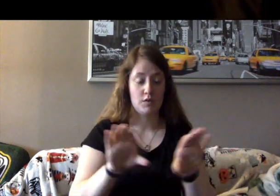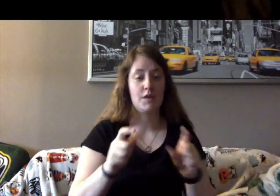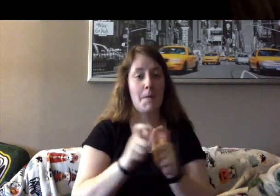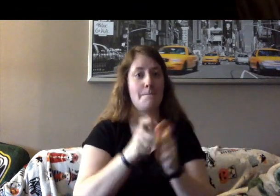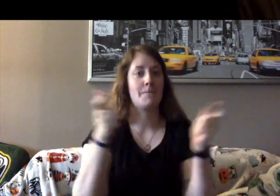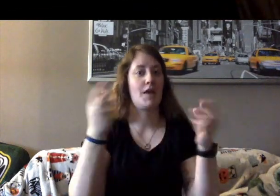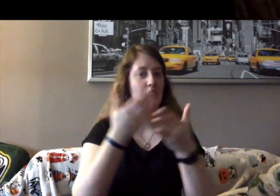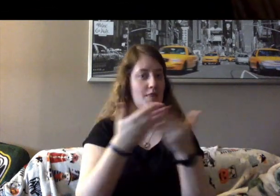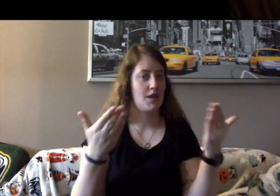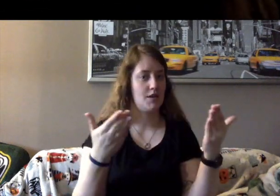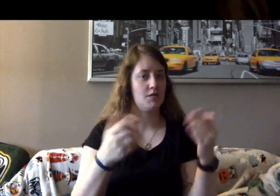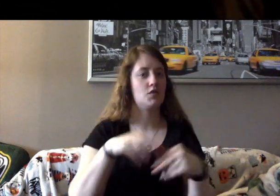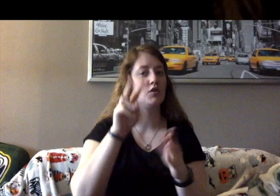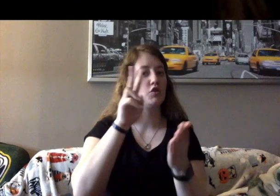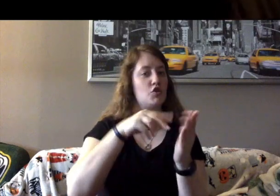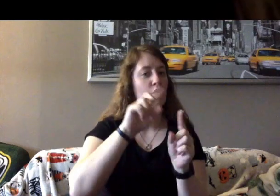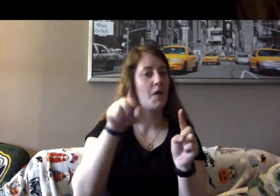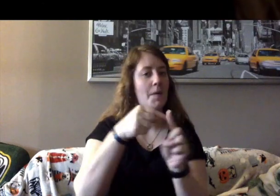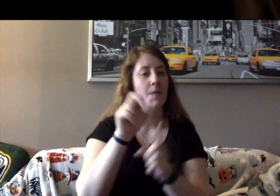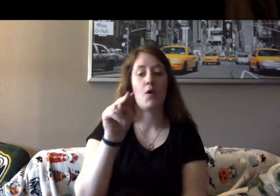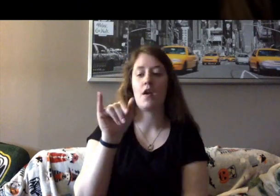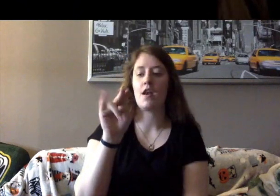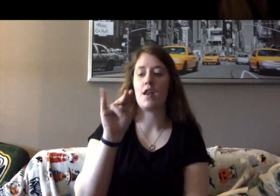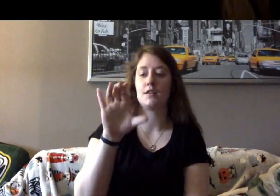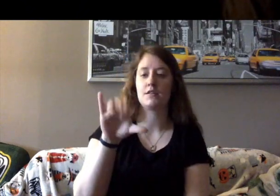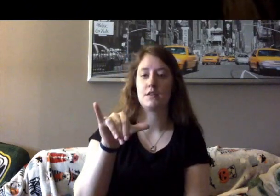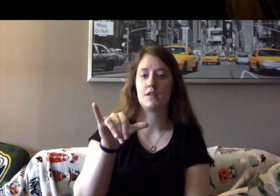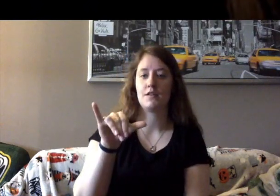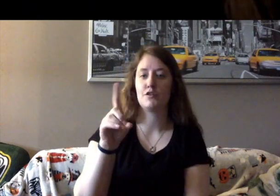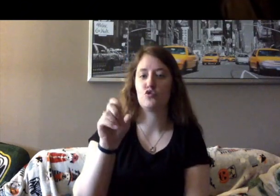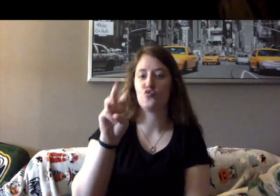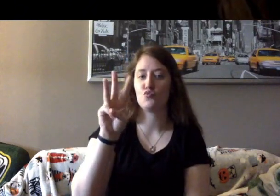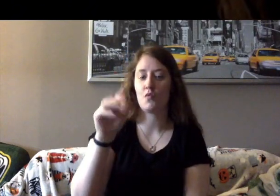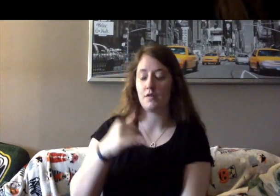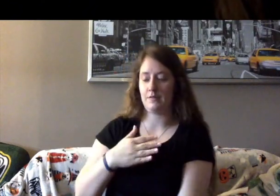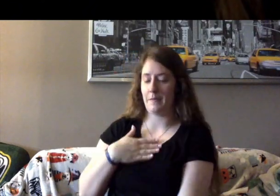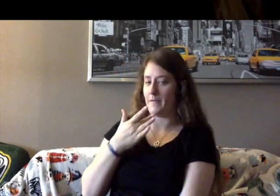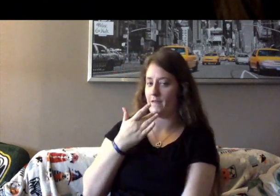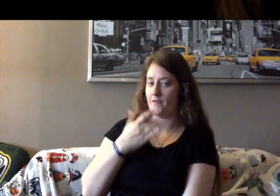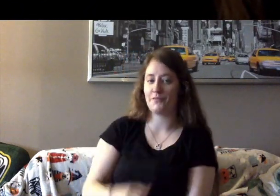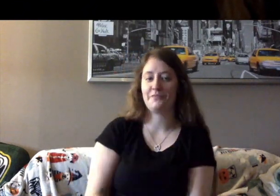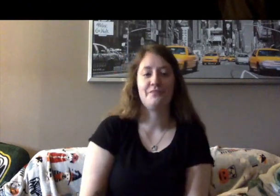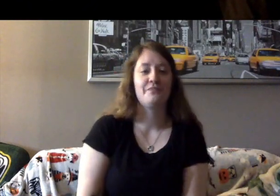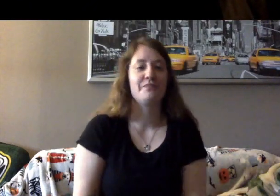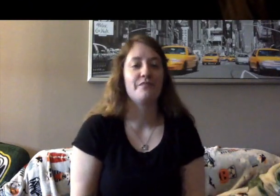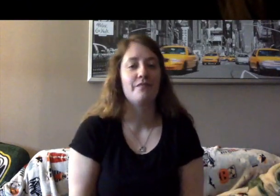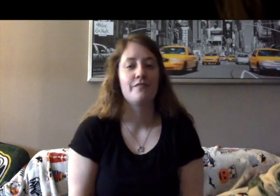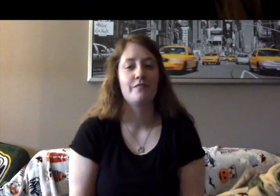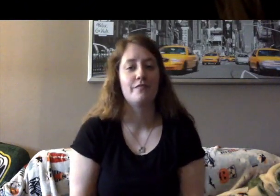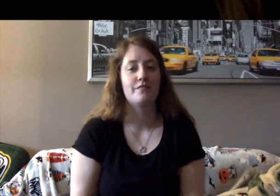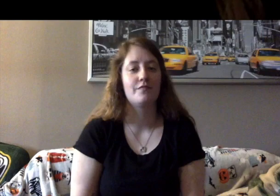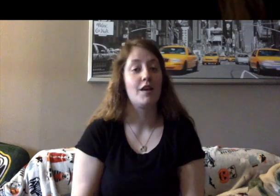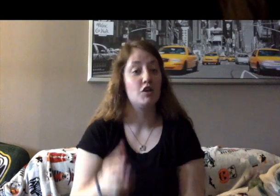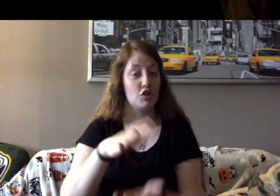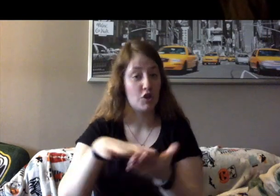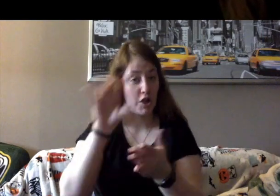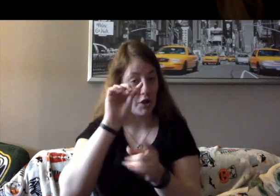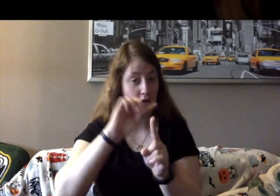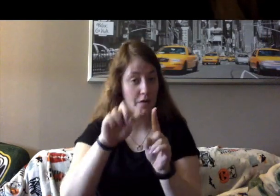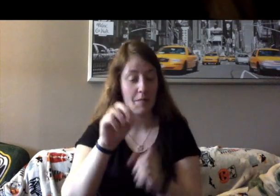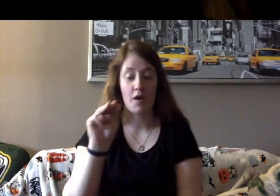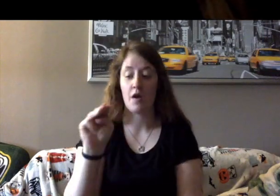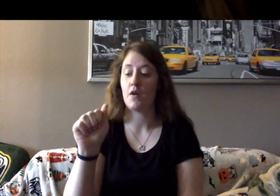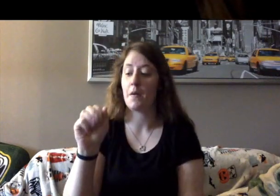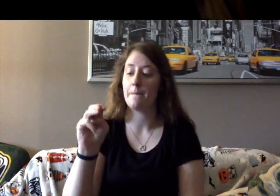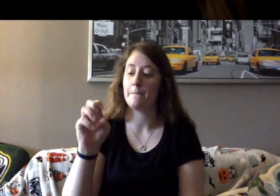Drew, the girl detective. One of my favorites. She discovered Amelia Earhart, daring aviator.